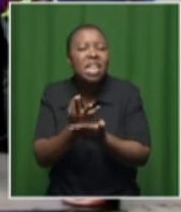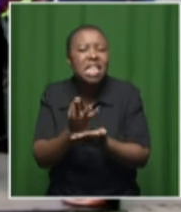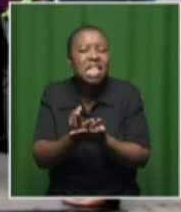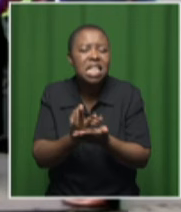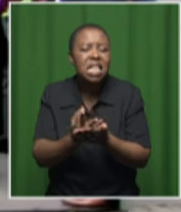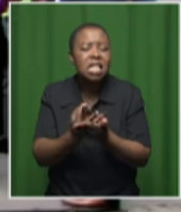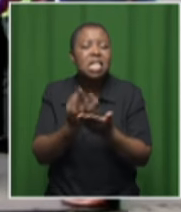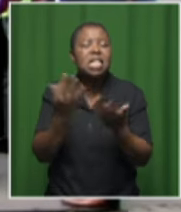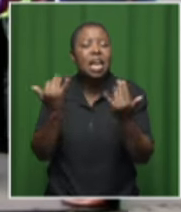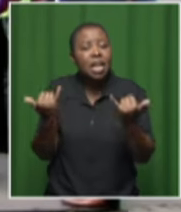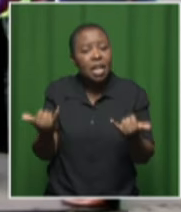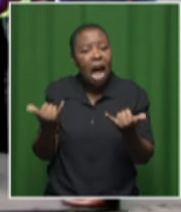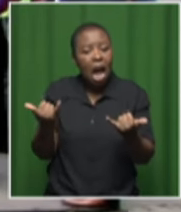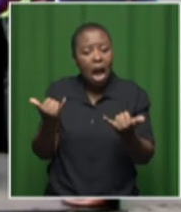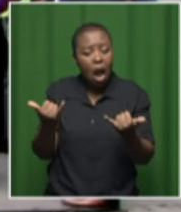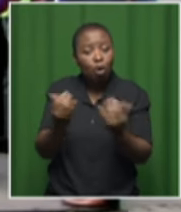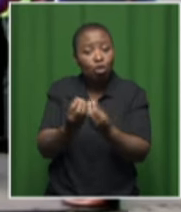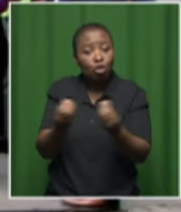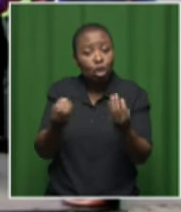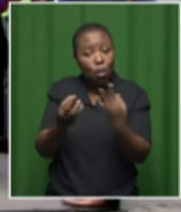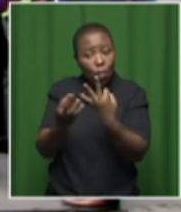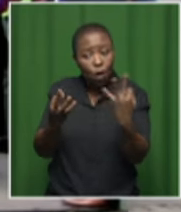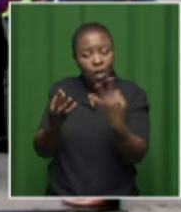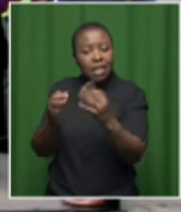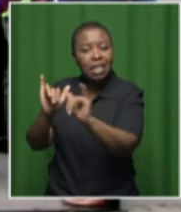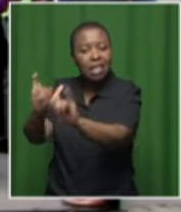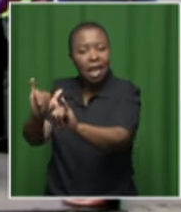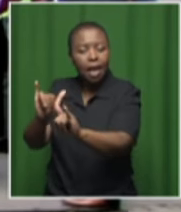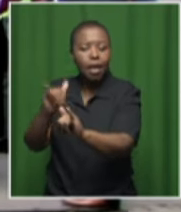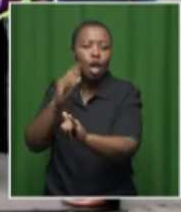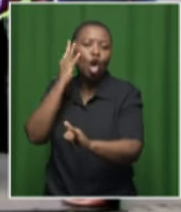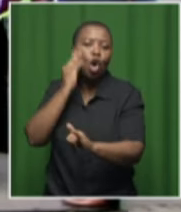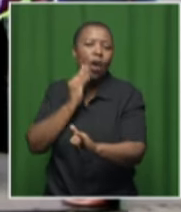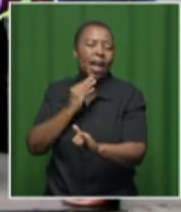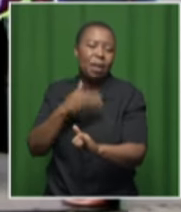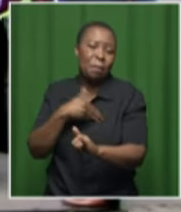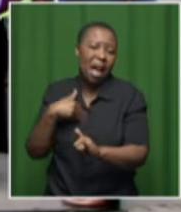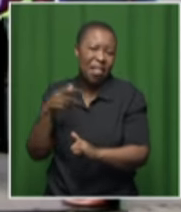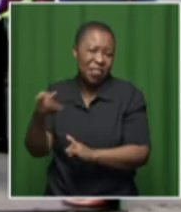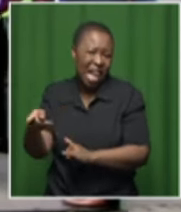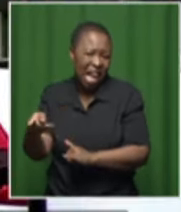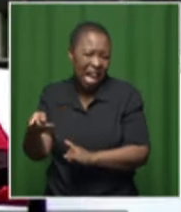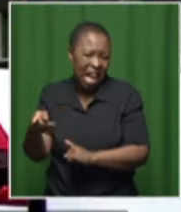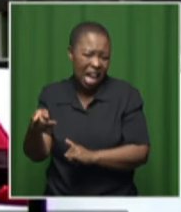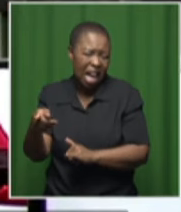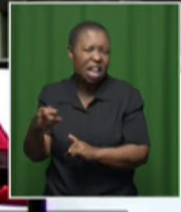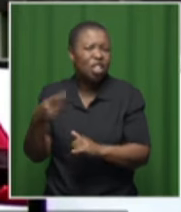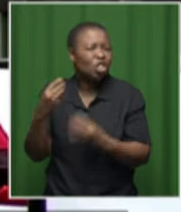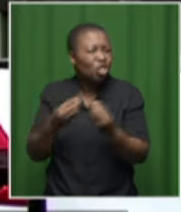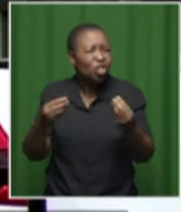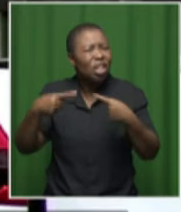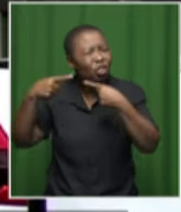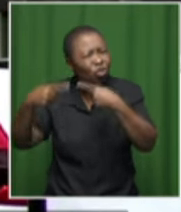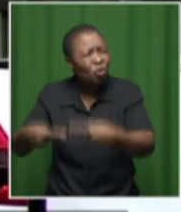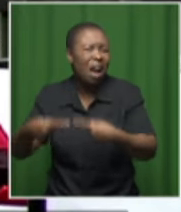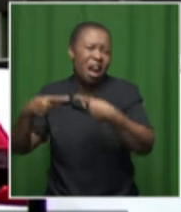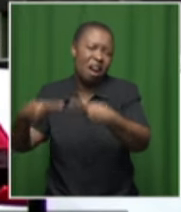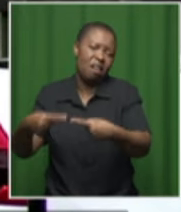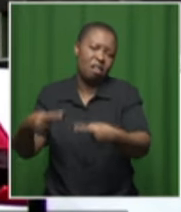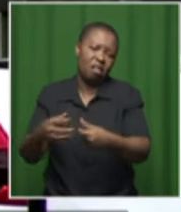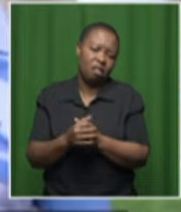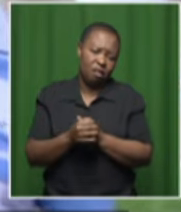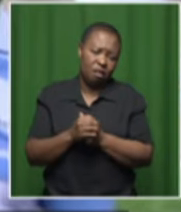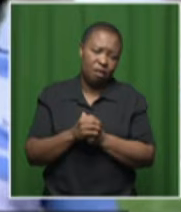are staying with their grandmother. So it's just, they just struggle. We have